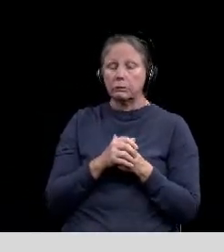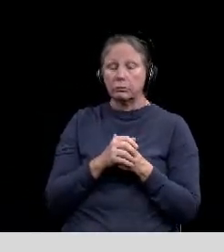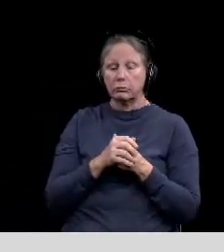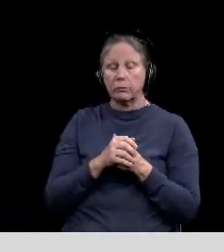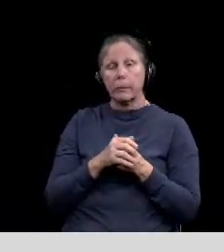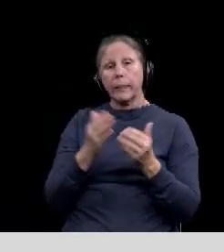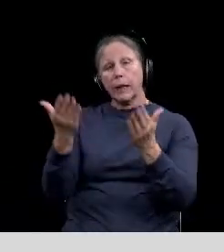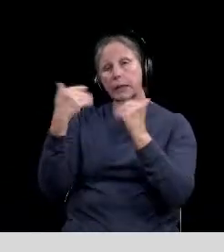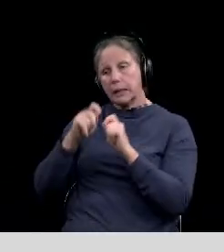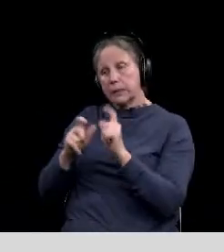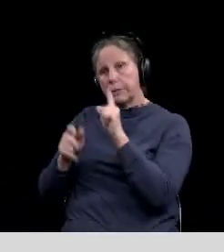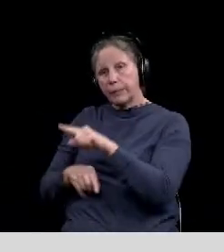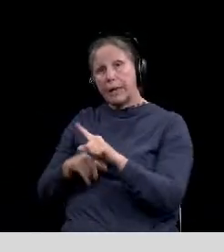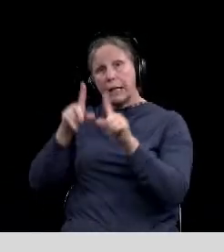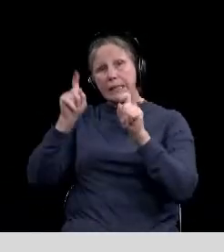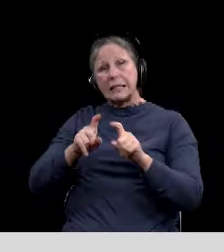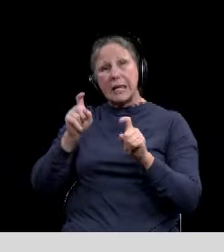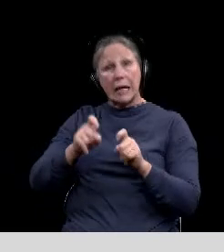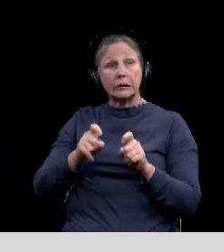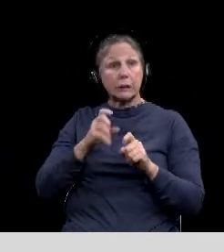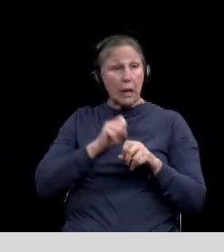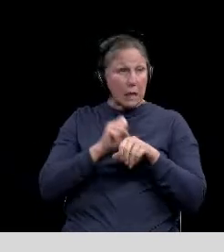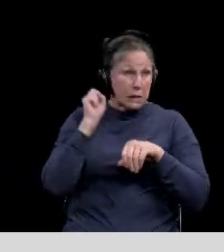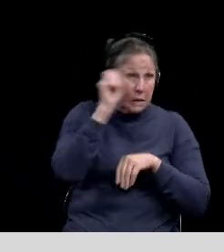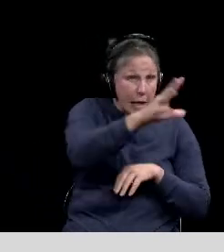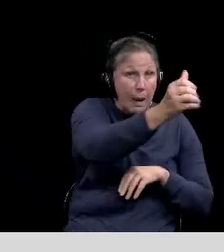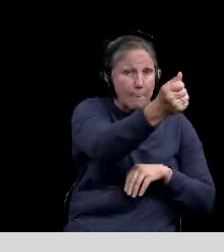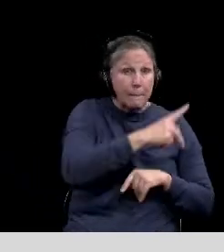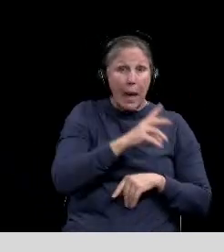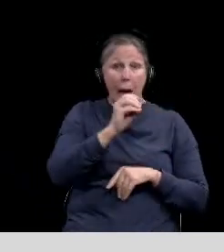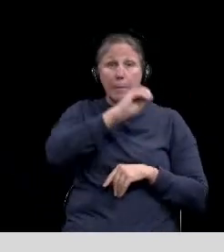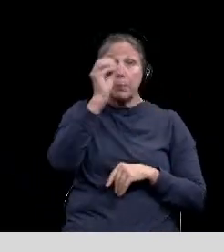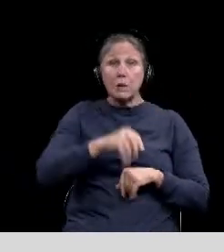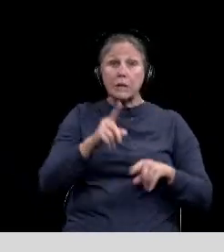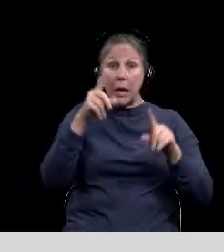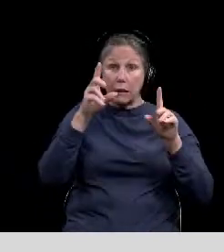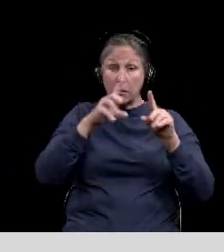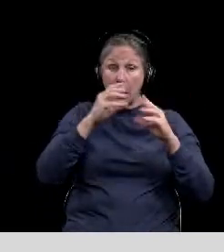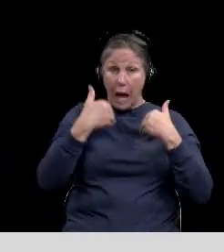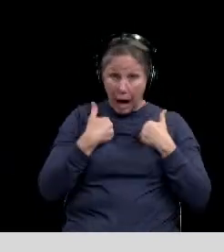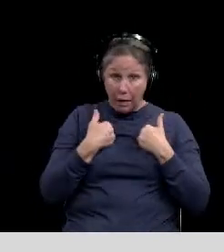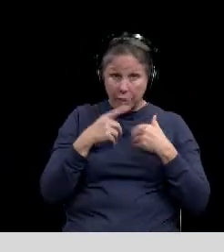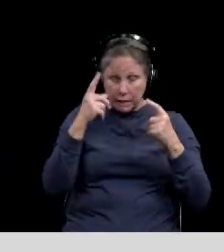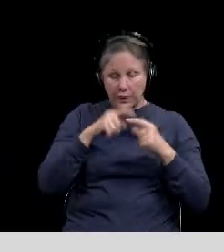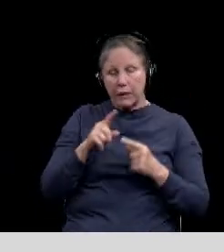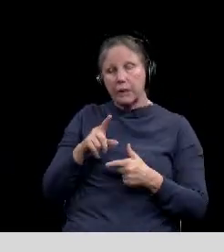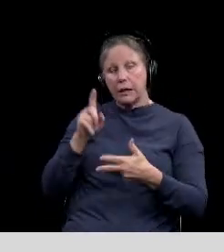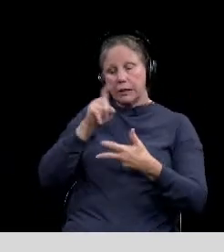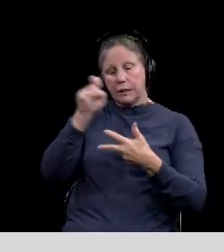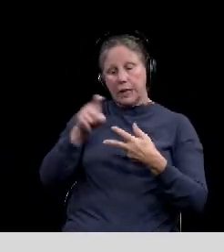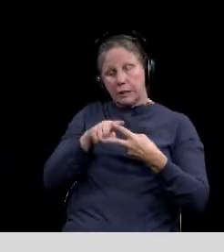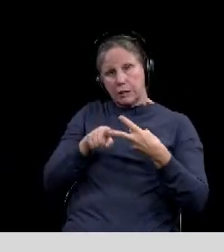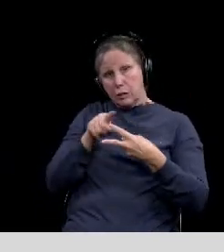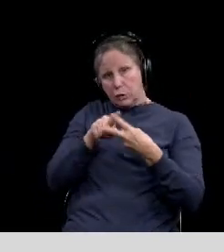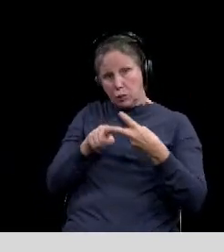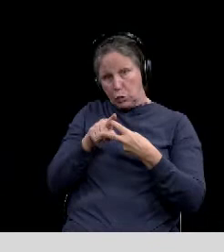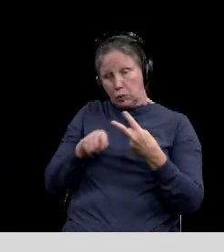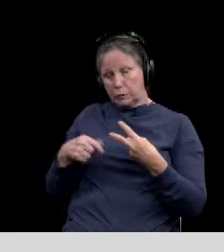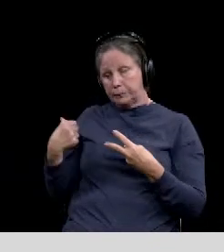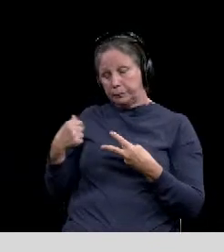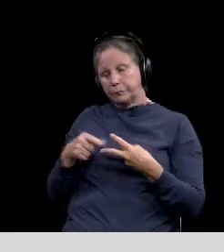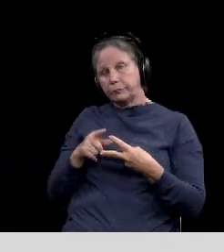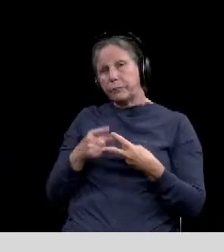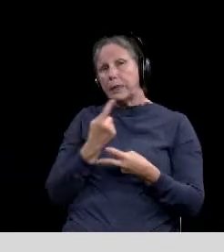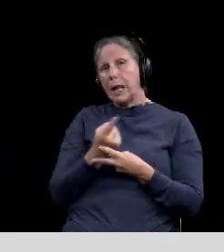Next slide is the test positivity rate. Reflected here are Texas and McClendon County. From